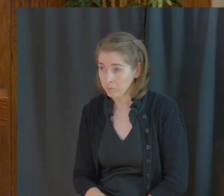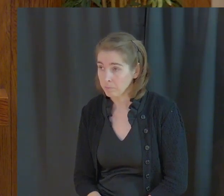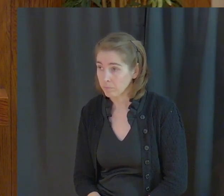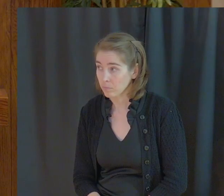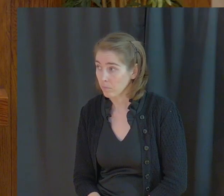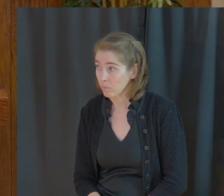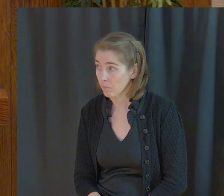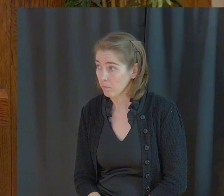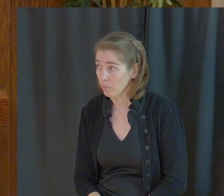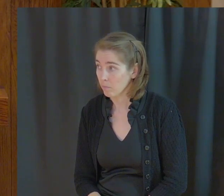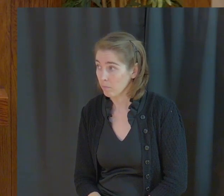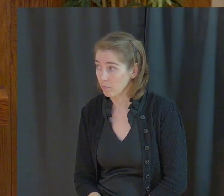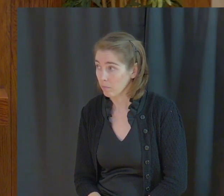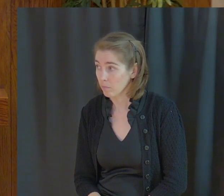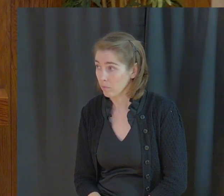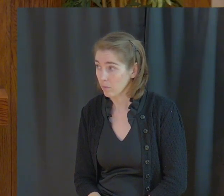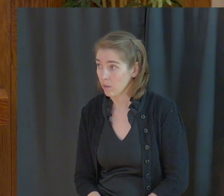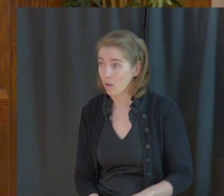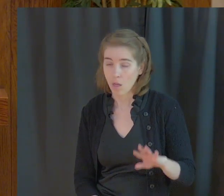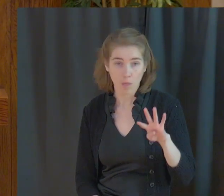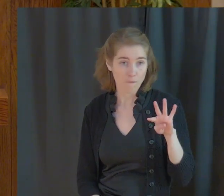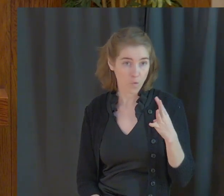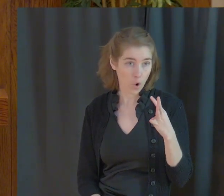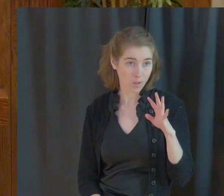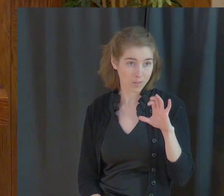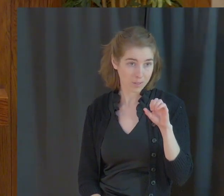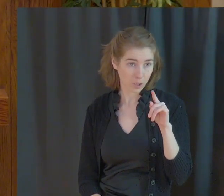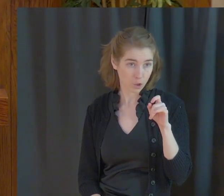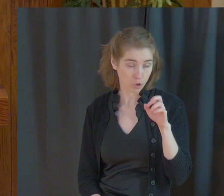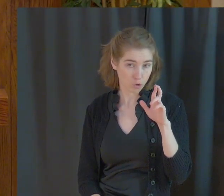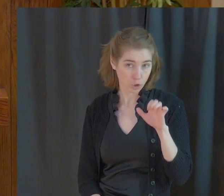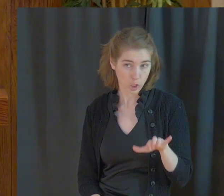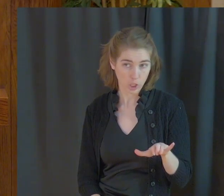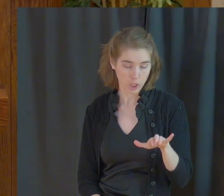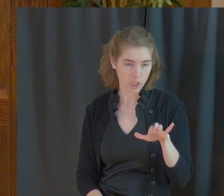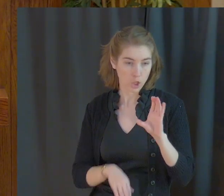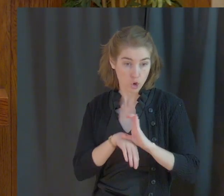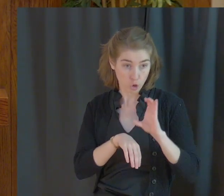Early godly leader in the fourth century church preached so strongly against sin.